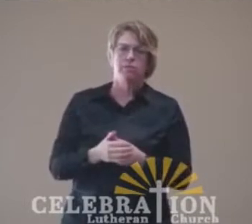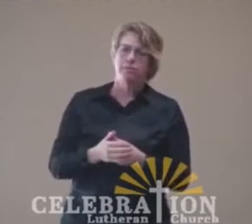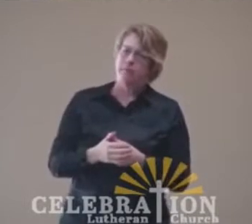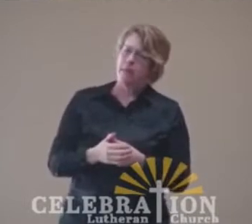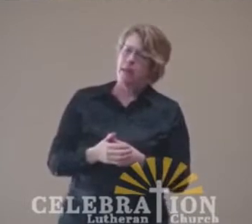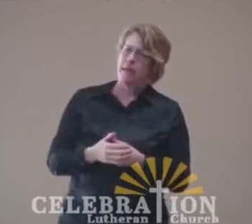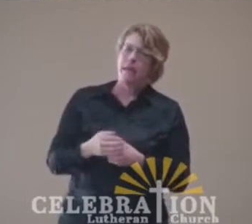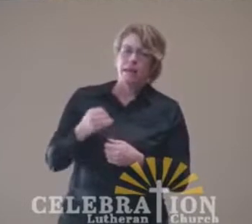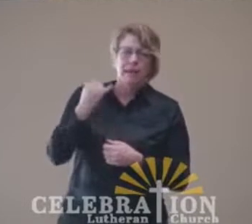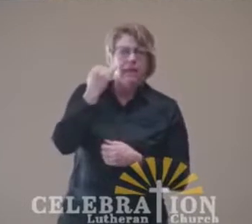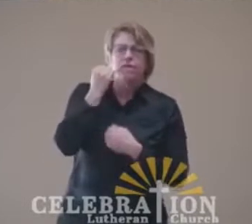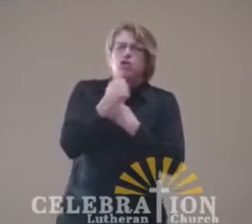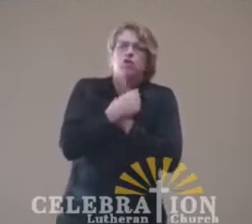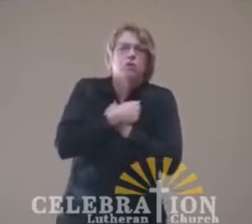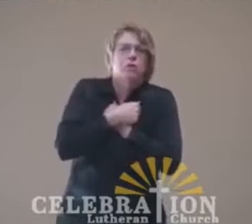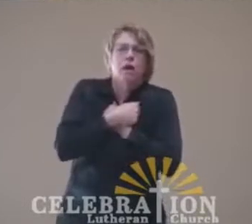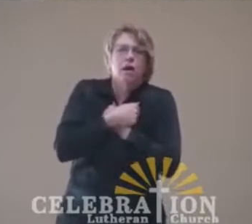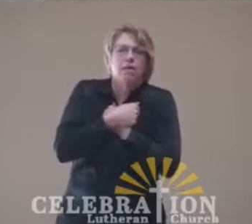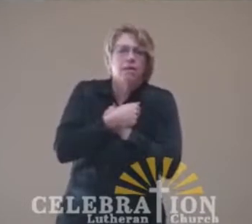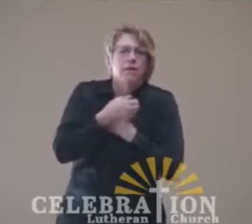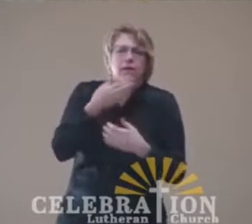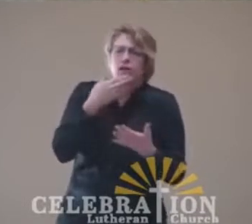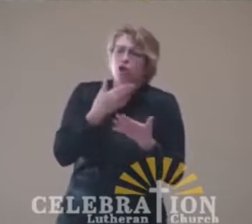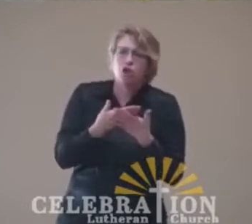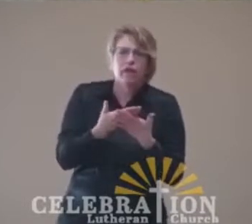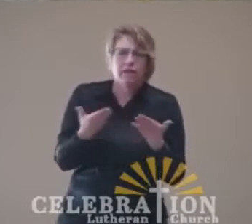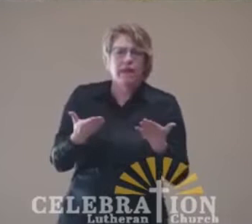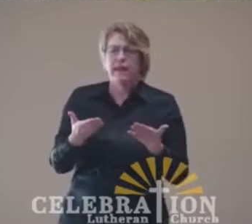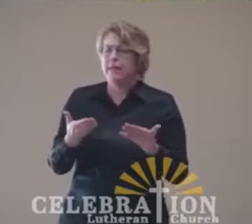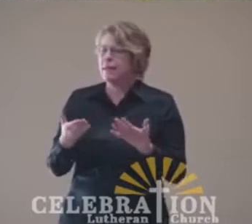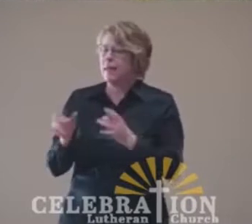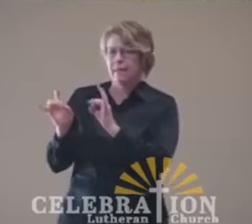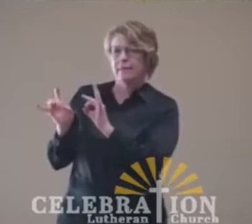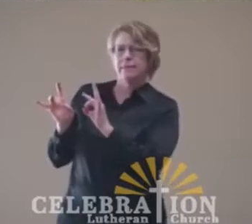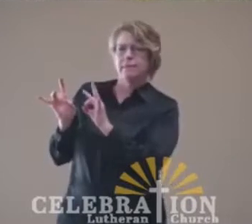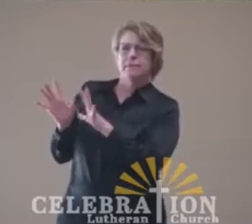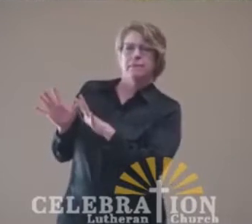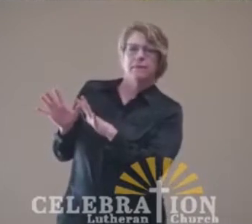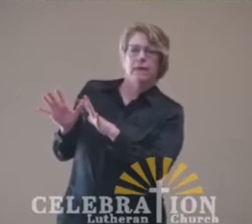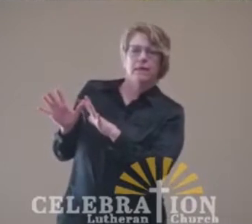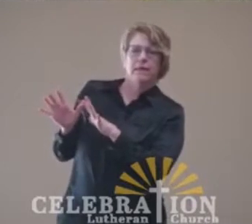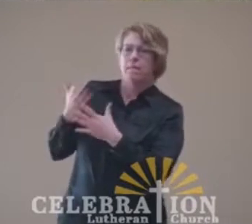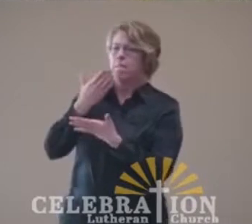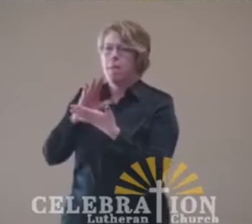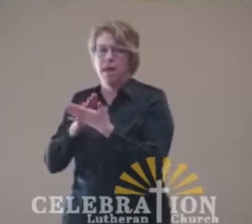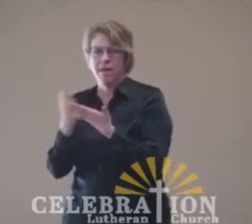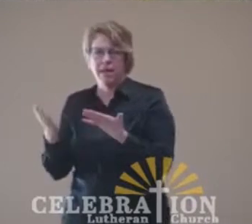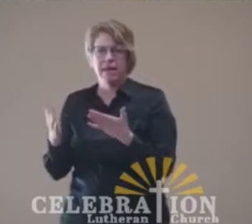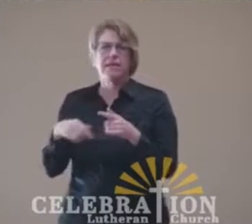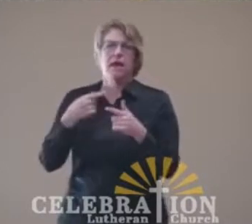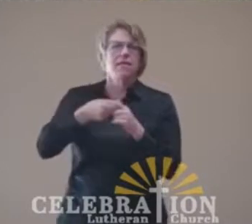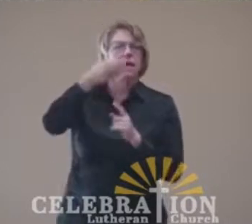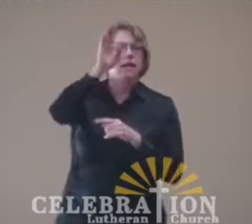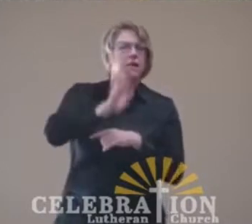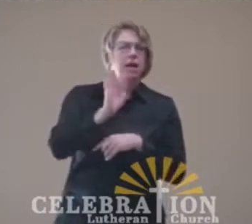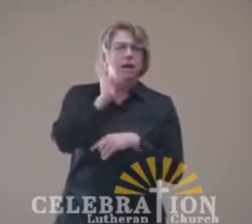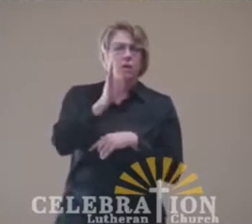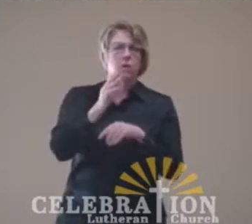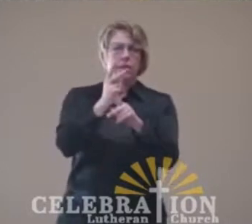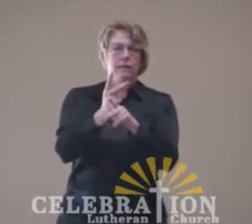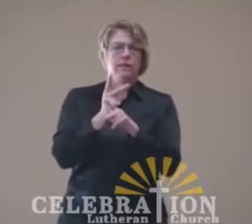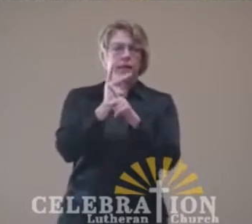evil and love good, and establish justice in the gate. It may be that the Lord, the God of hosts, will be gracious